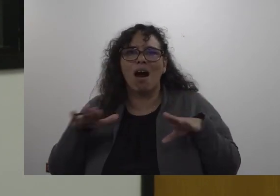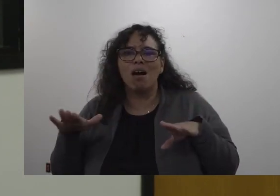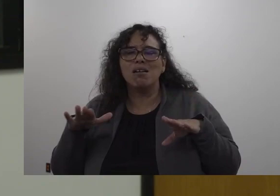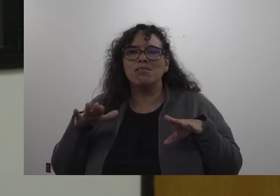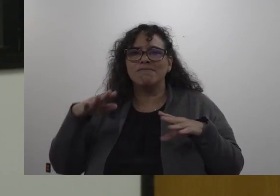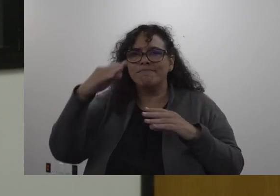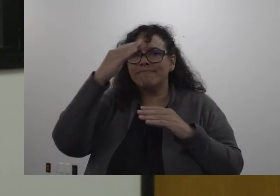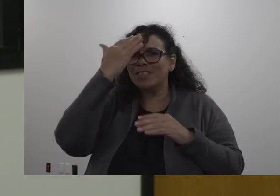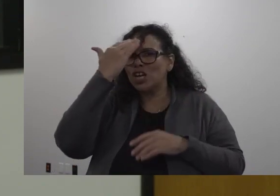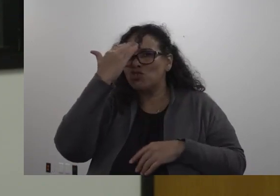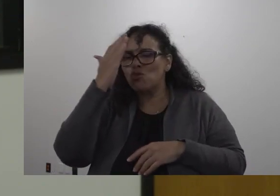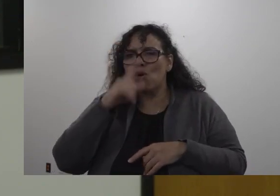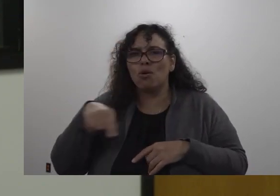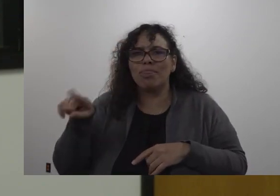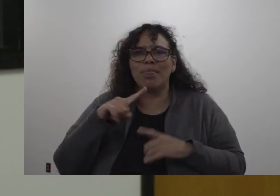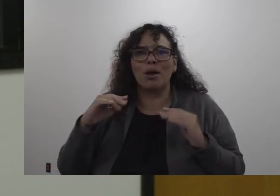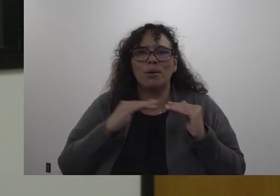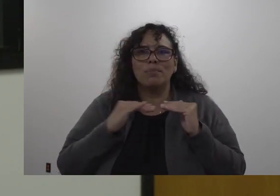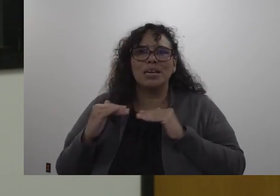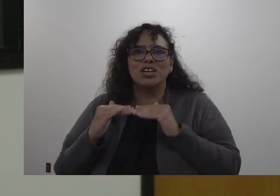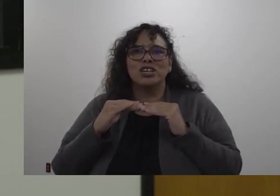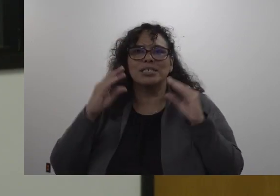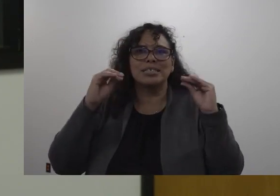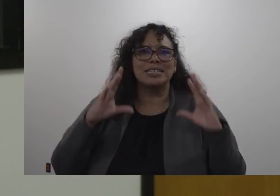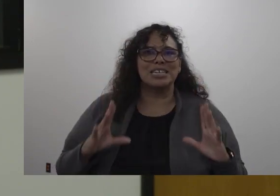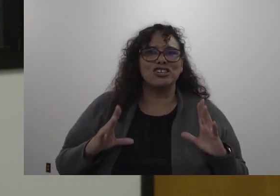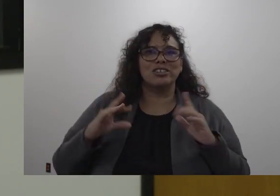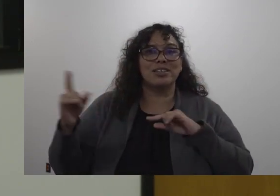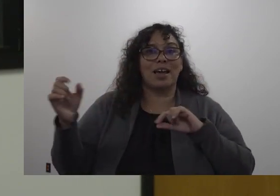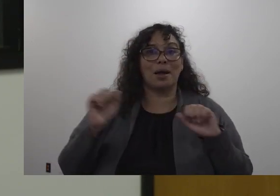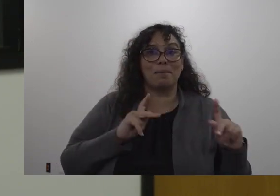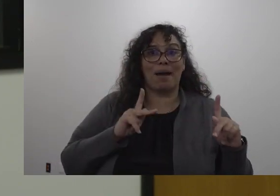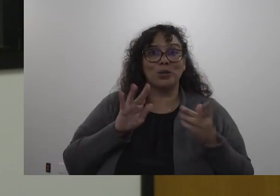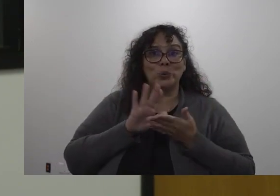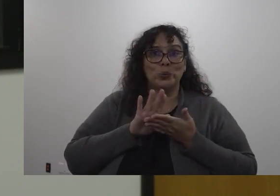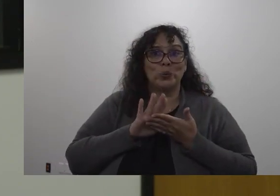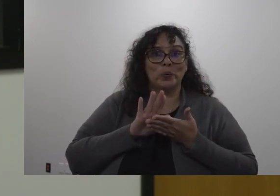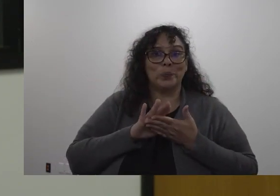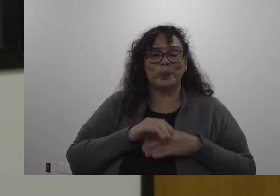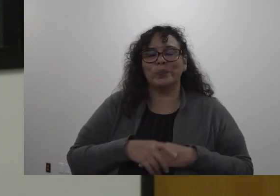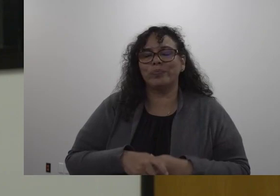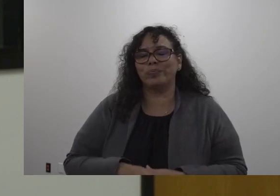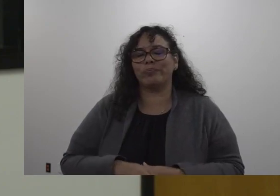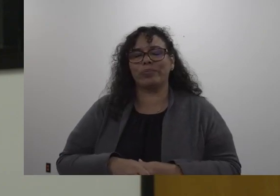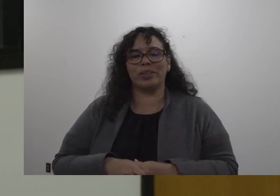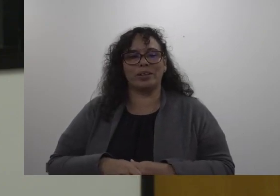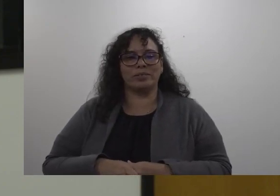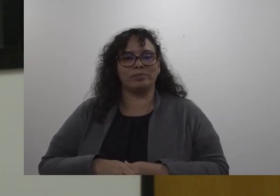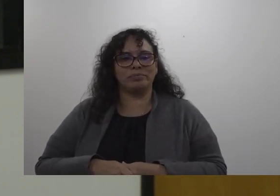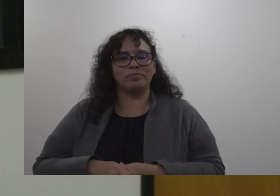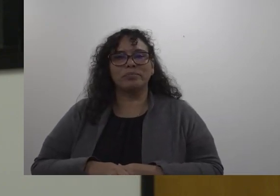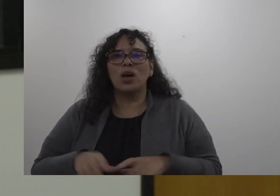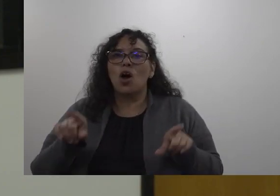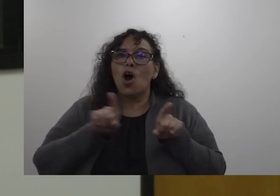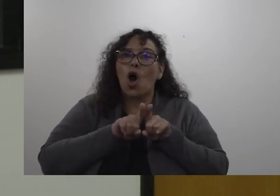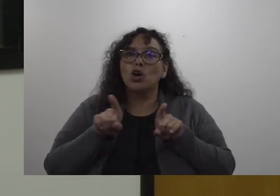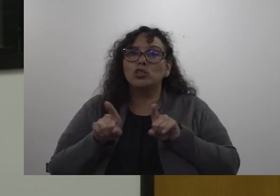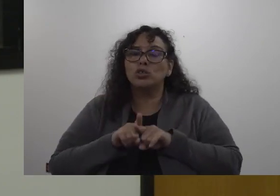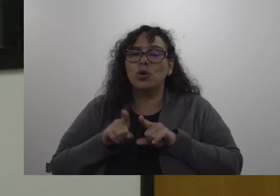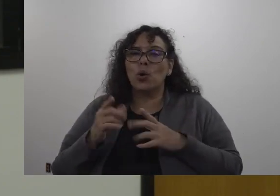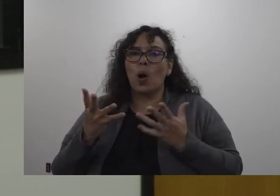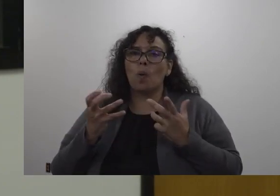peers and their teachers as they come to school these these in the next couple of weeks I also want to revisit